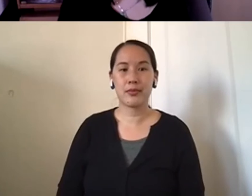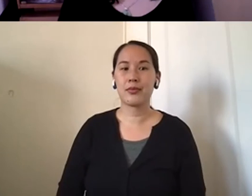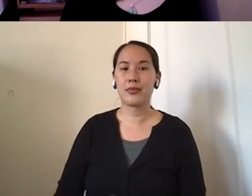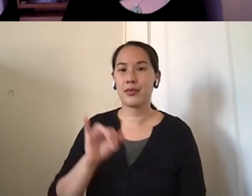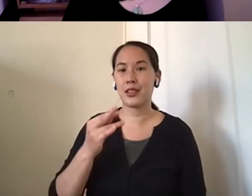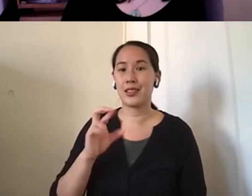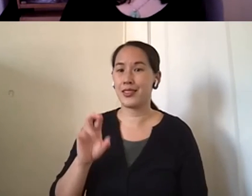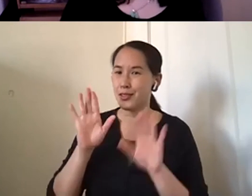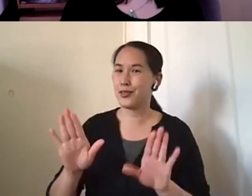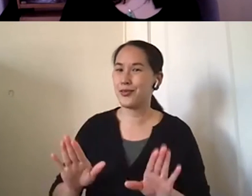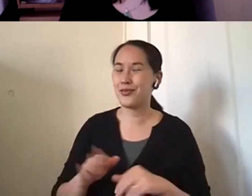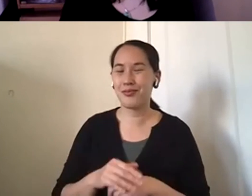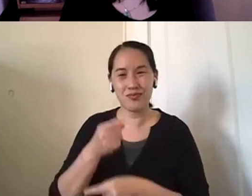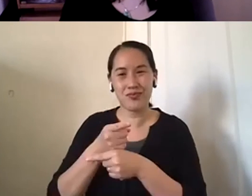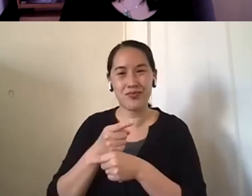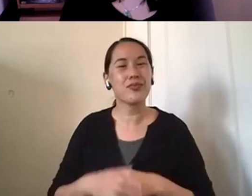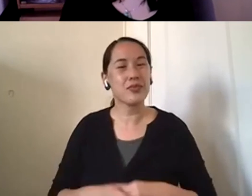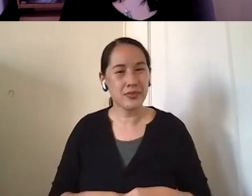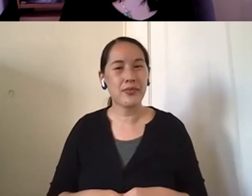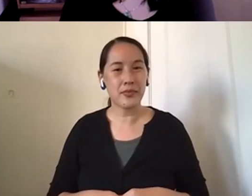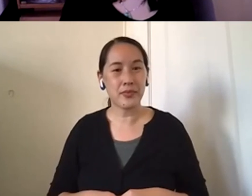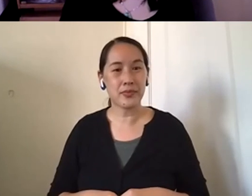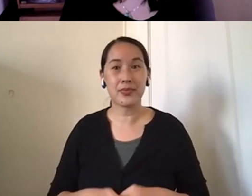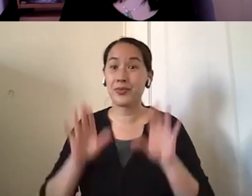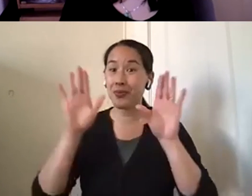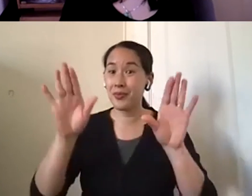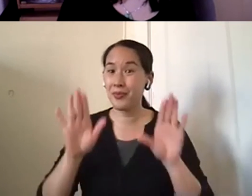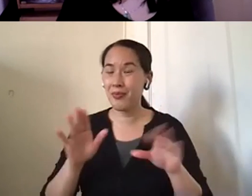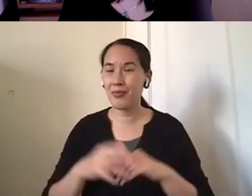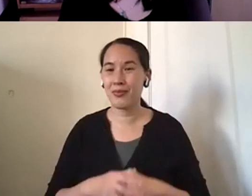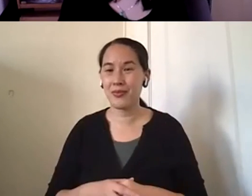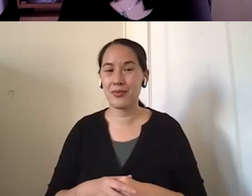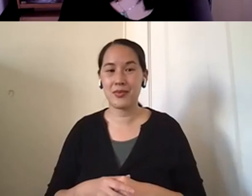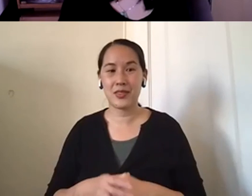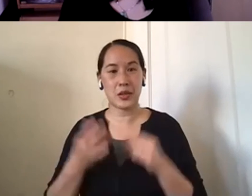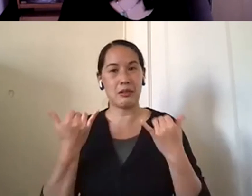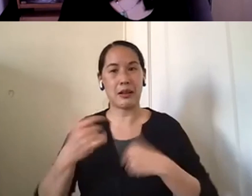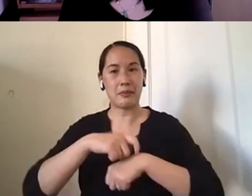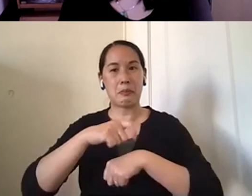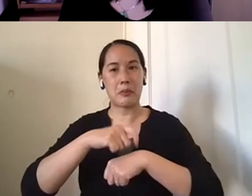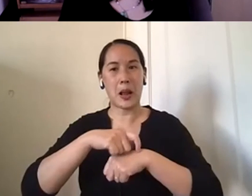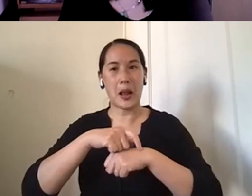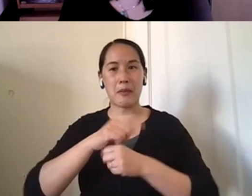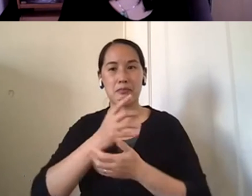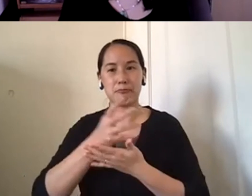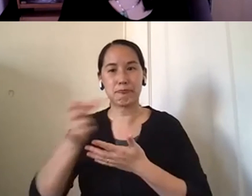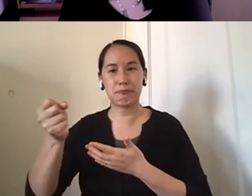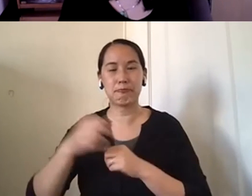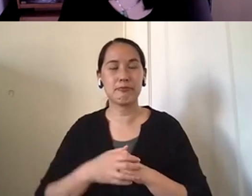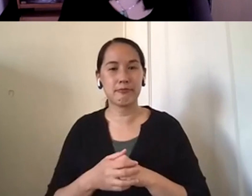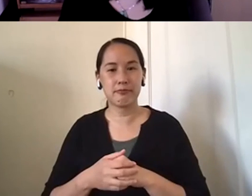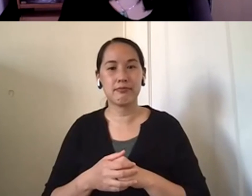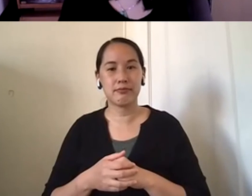Oh, great. Um, well, wonderful. Well, we reached, um, just about the end of our time and we've